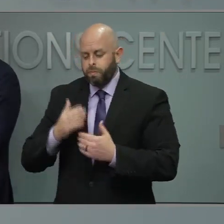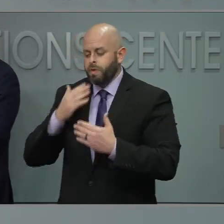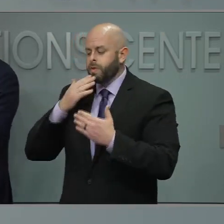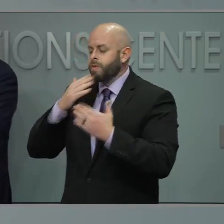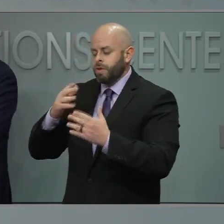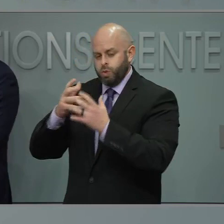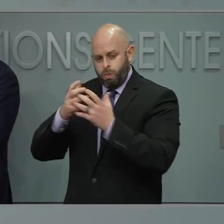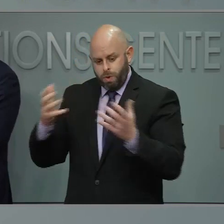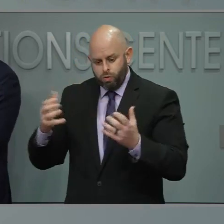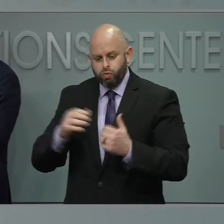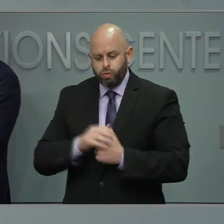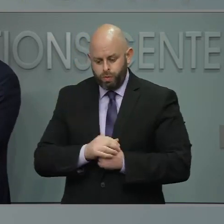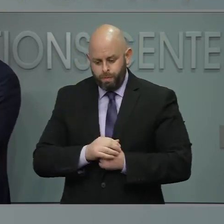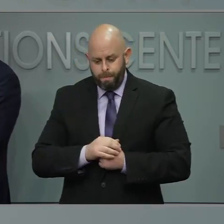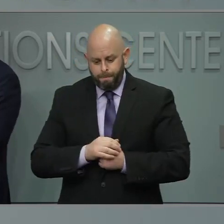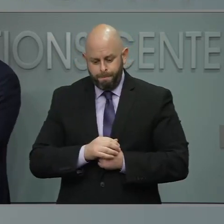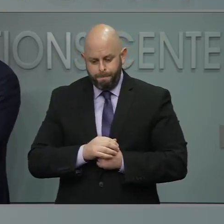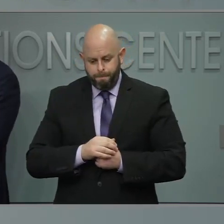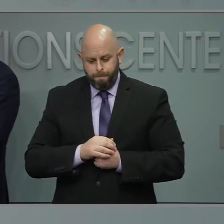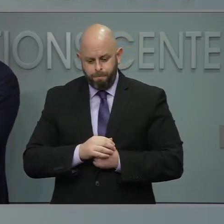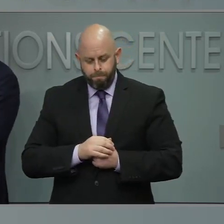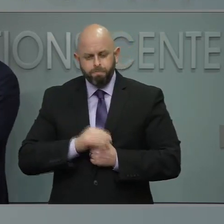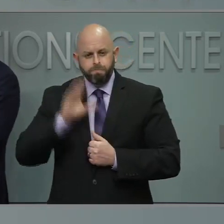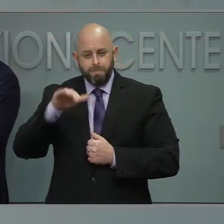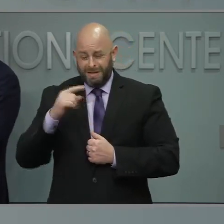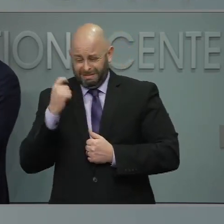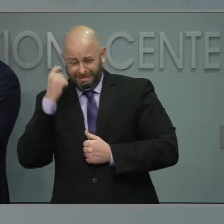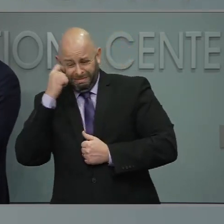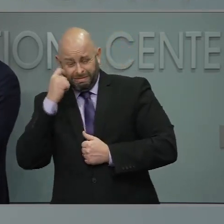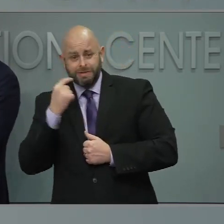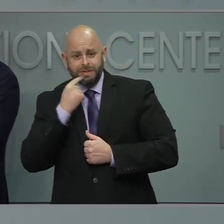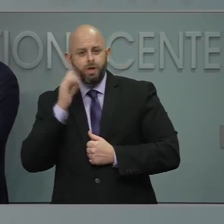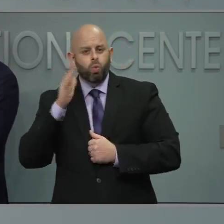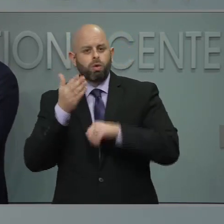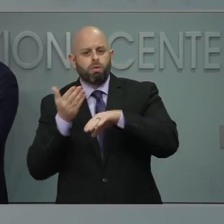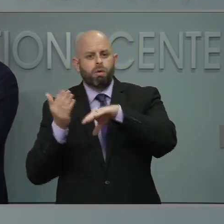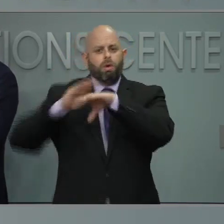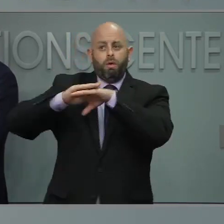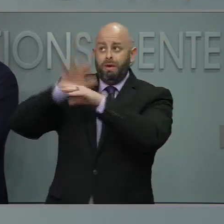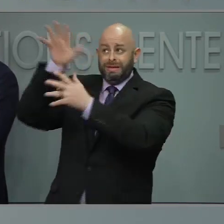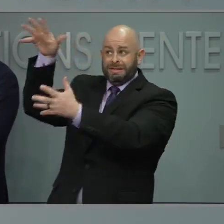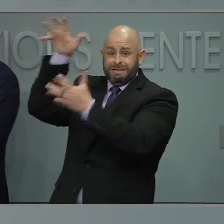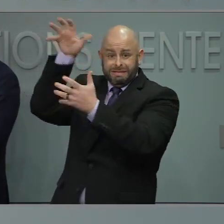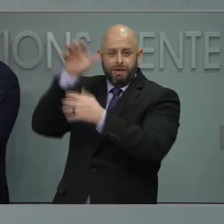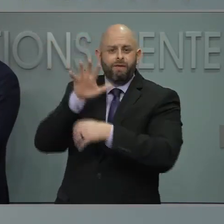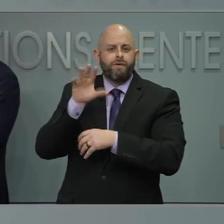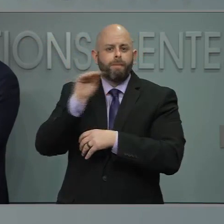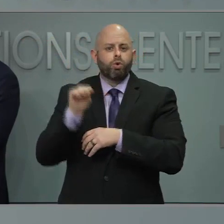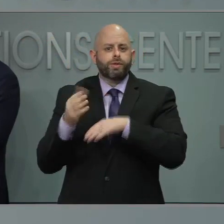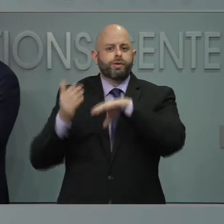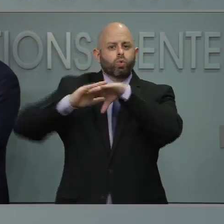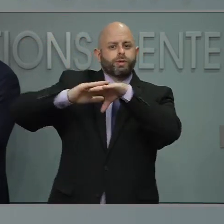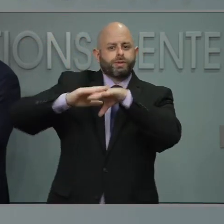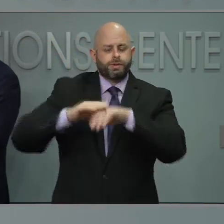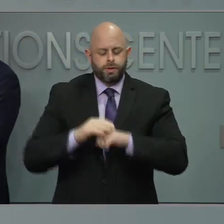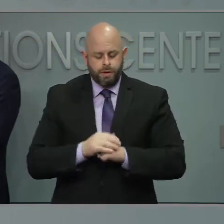will receive a 5% increase in vaccine this week from the federal government. What have we heard from